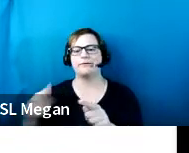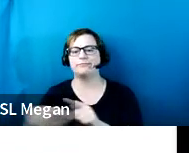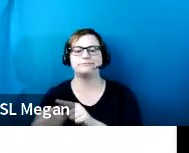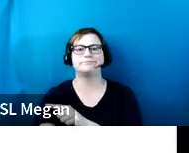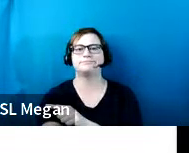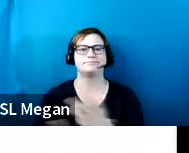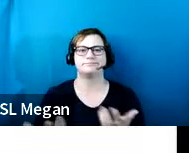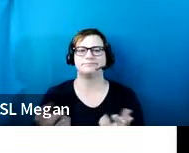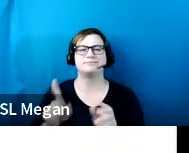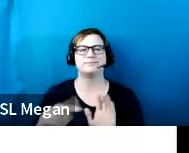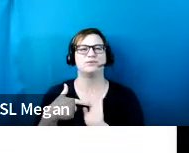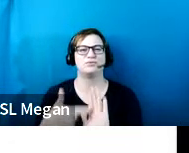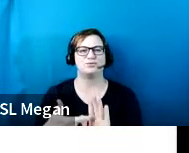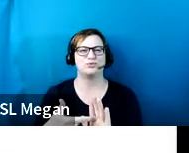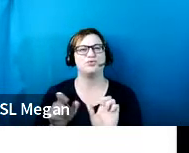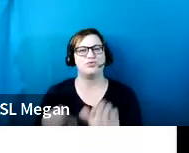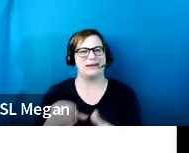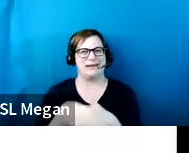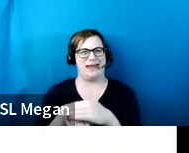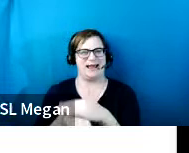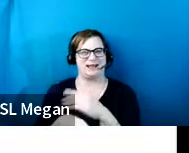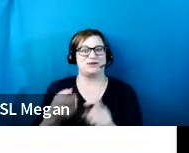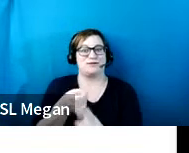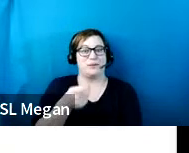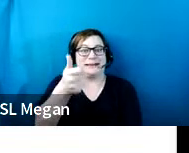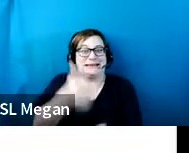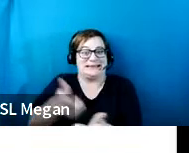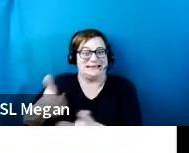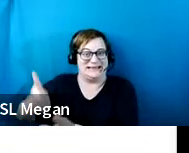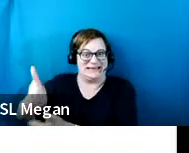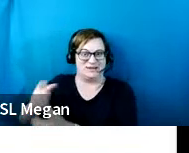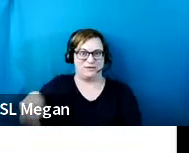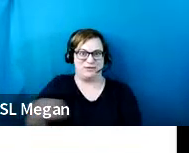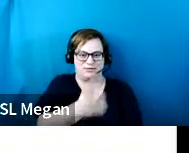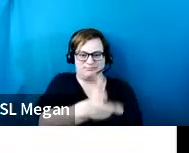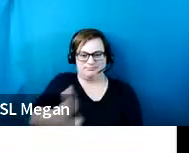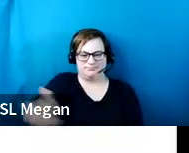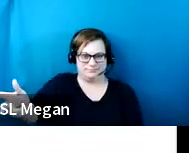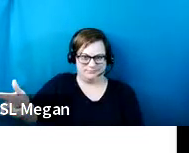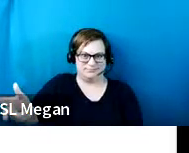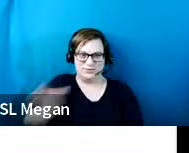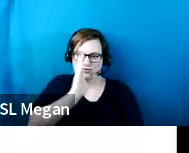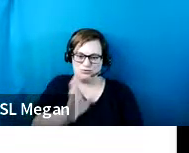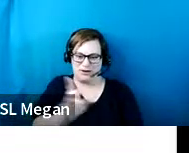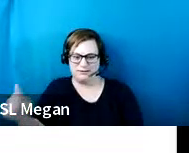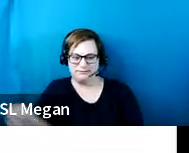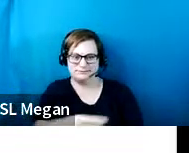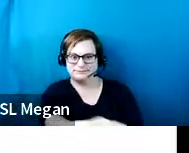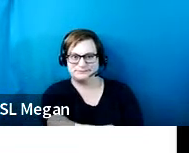it is showing that there is access from each of those spaces directly to that route.